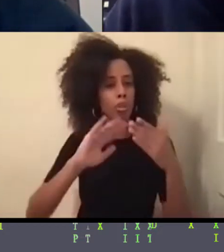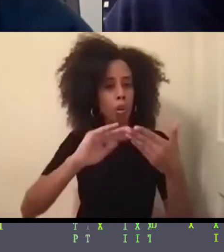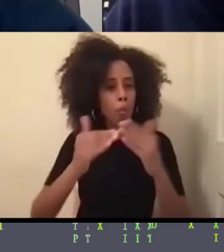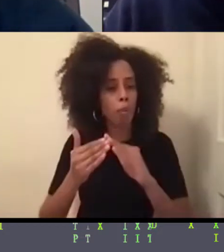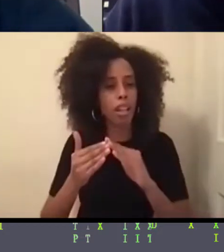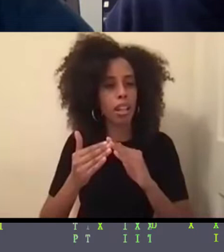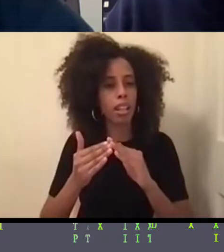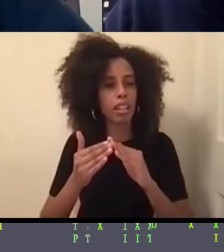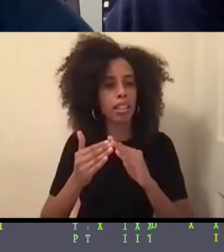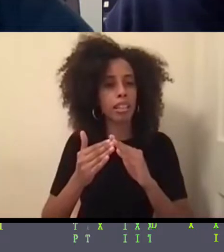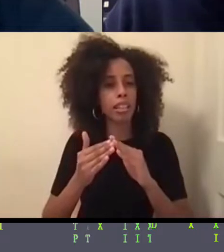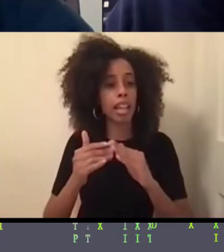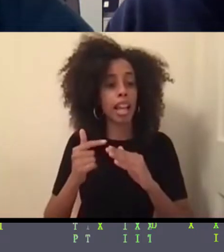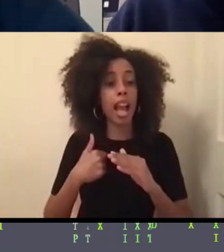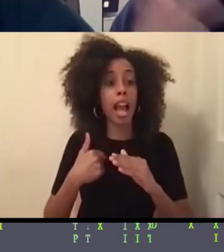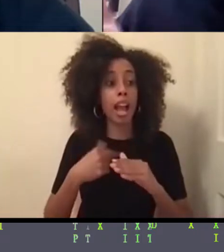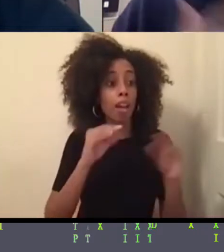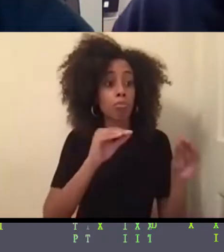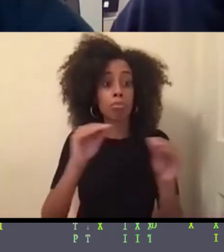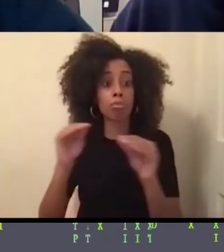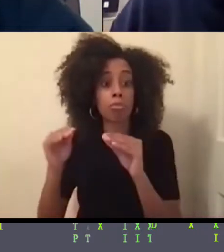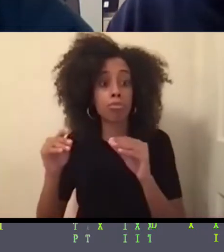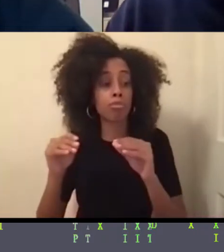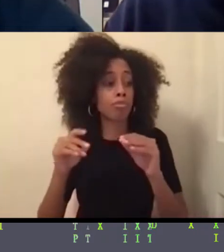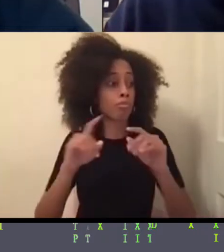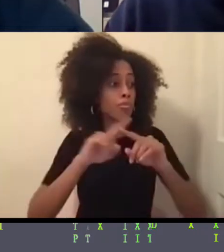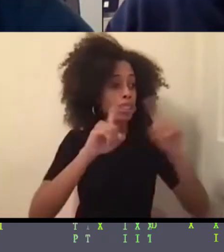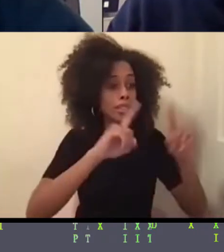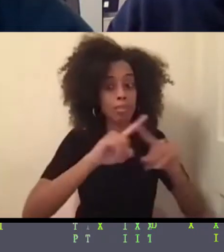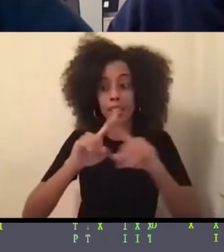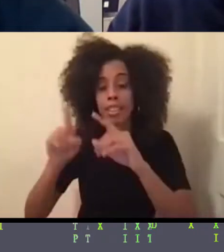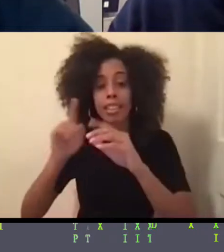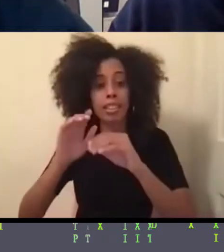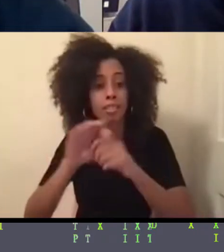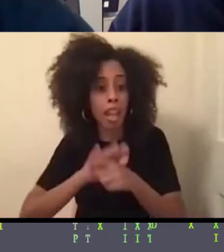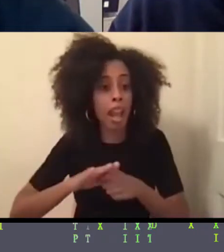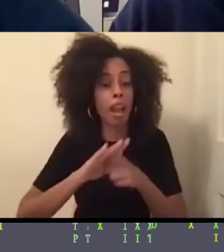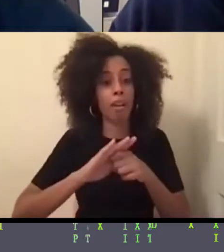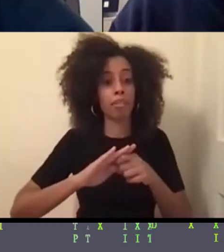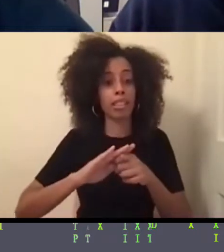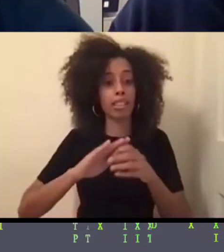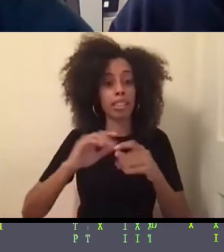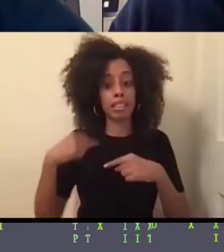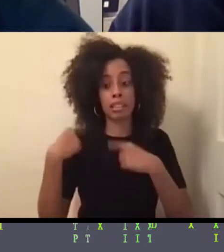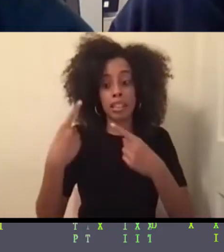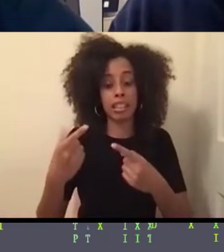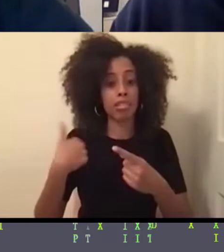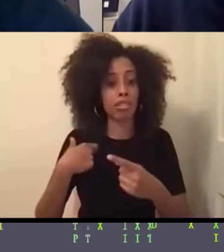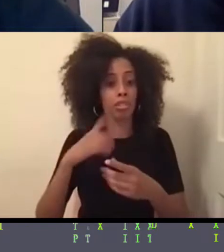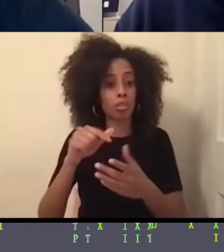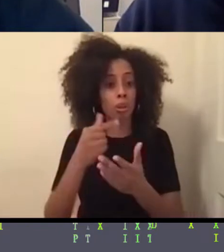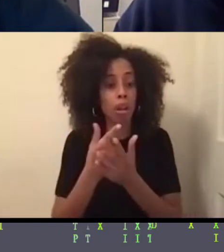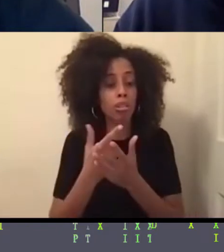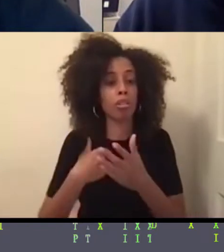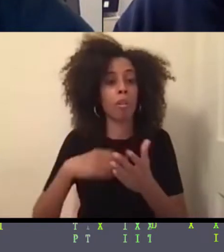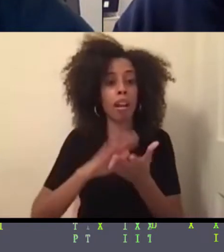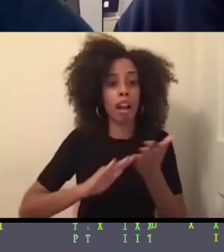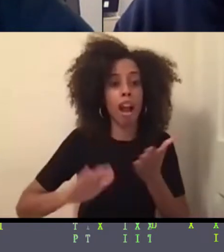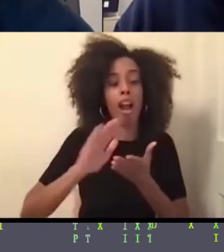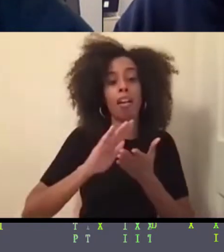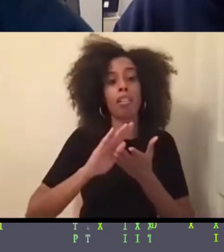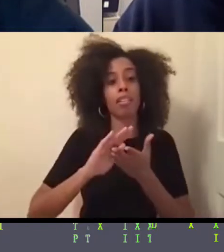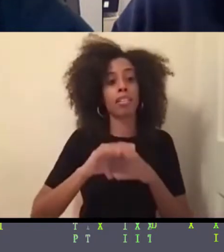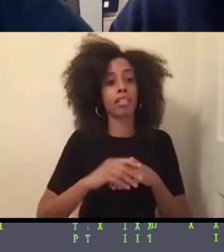around a lot since college and just doing grad school and moving for jobs. So just using virtual spaces